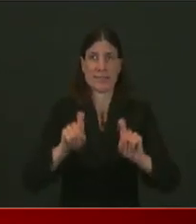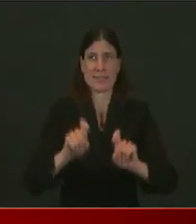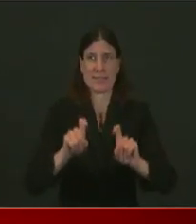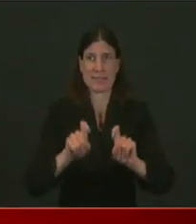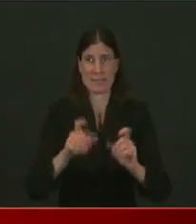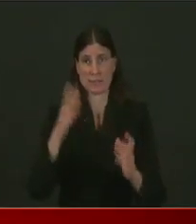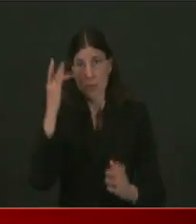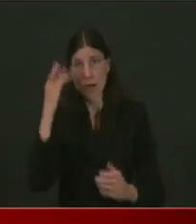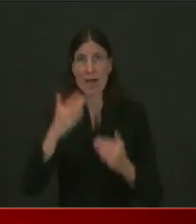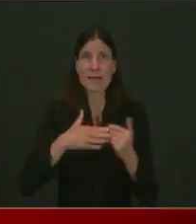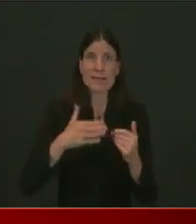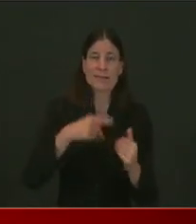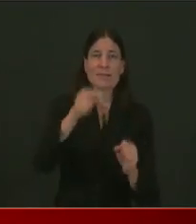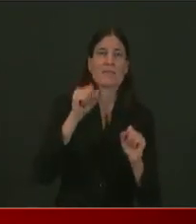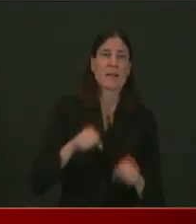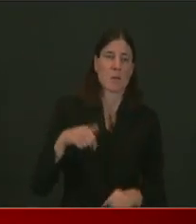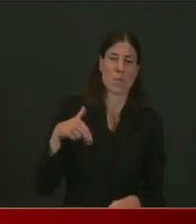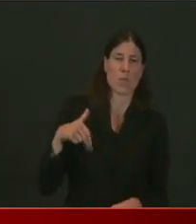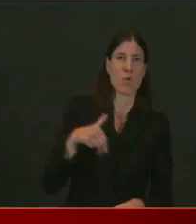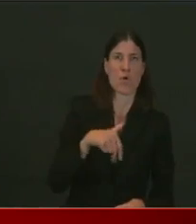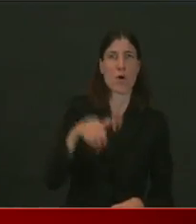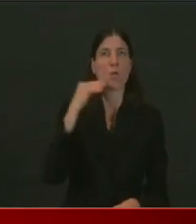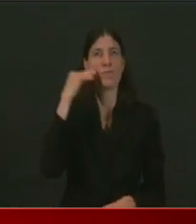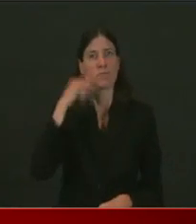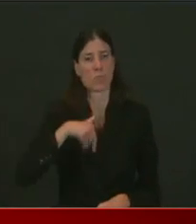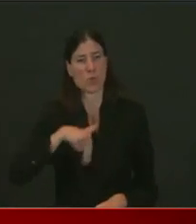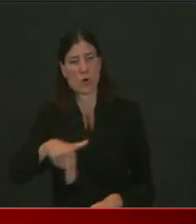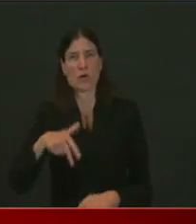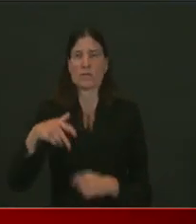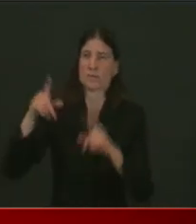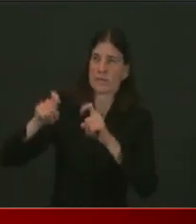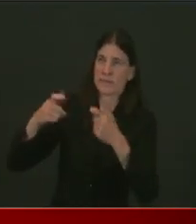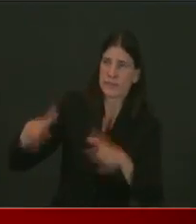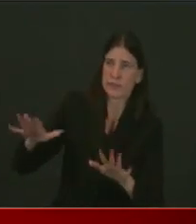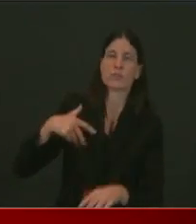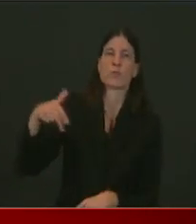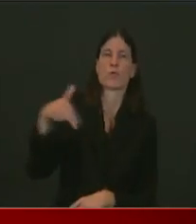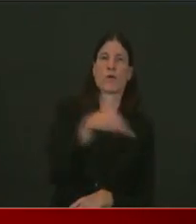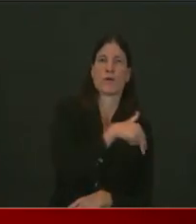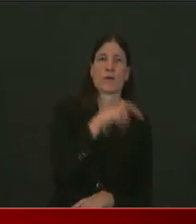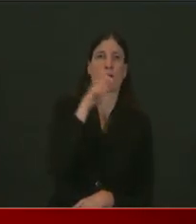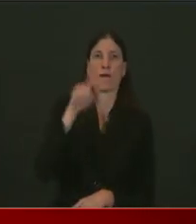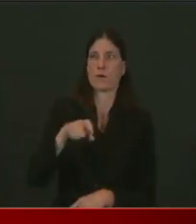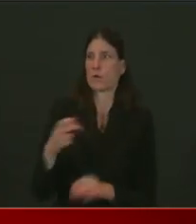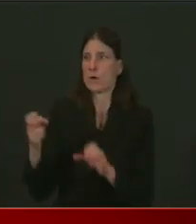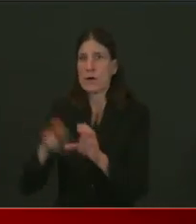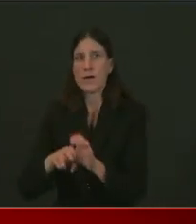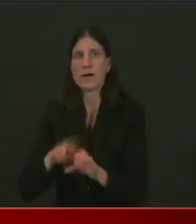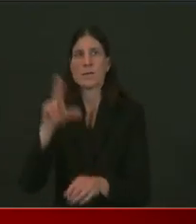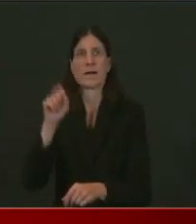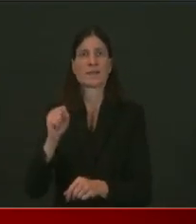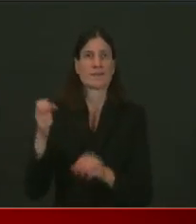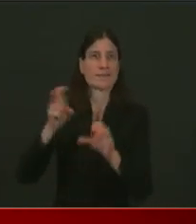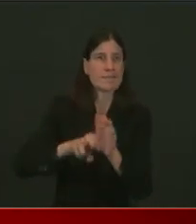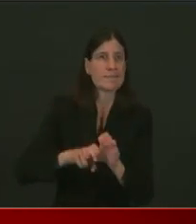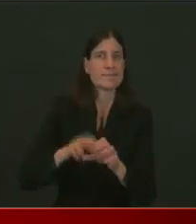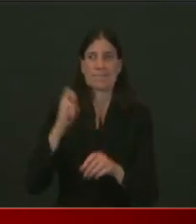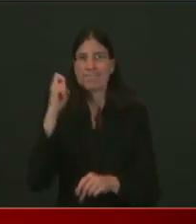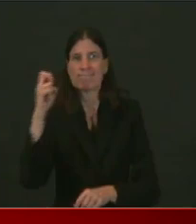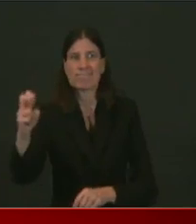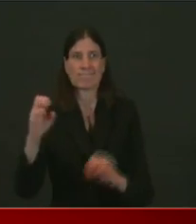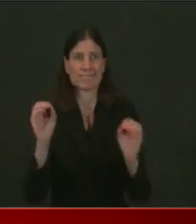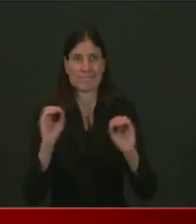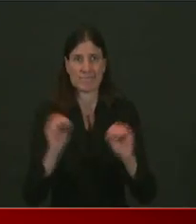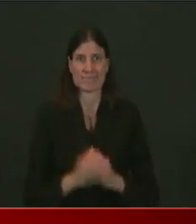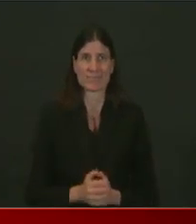to, I guess, let you know today as we're ending the week, the data is very much trending in the right direction, even in those